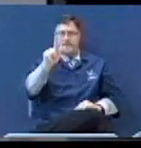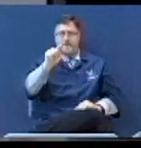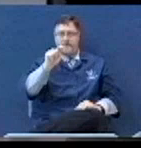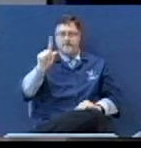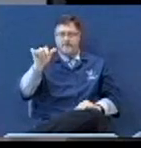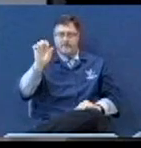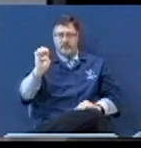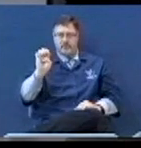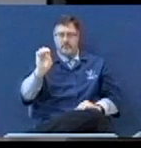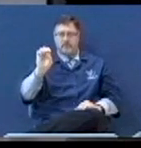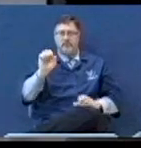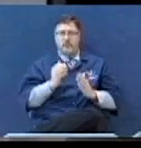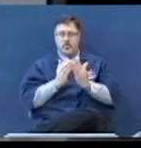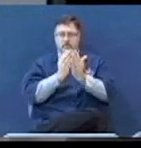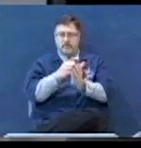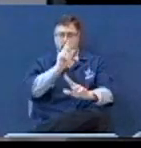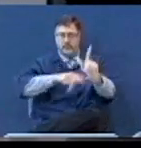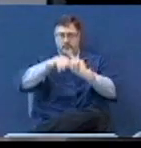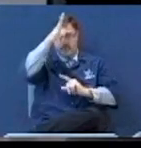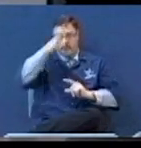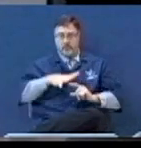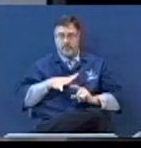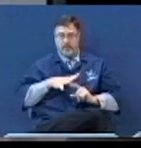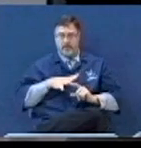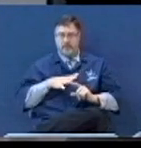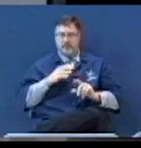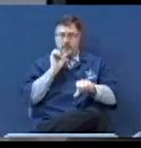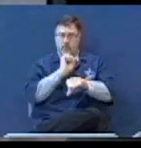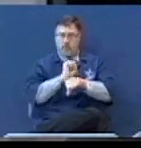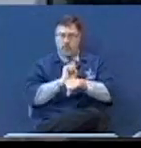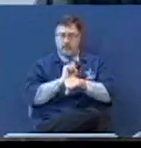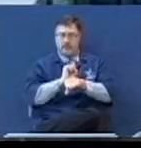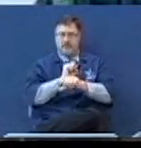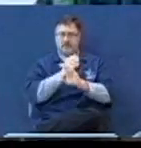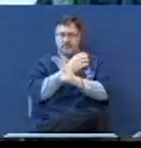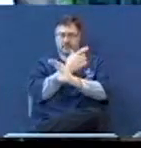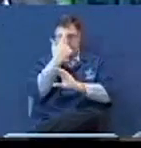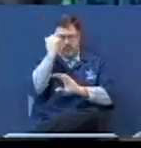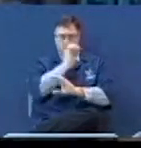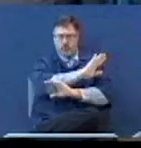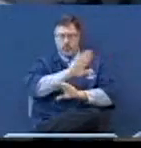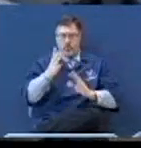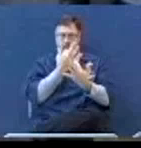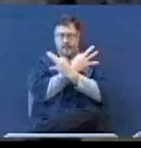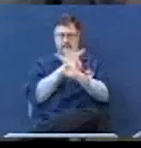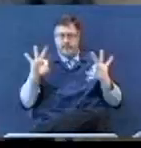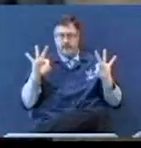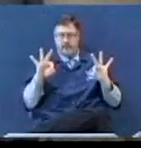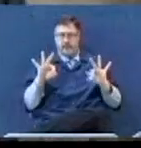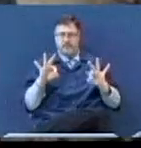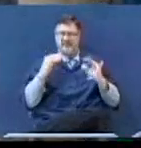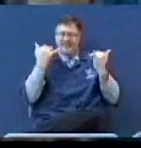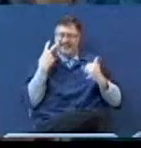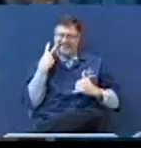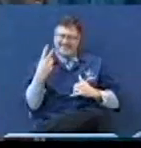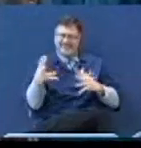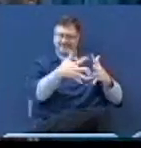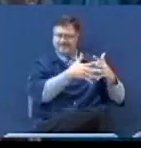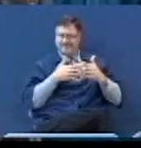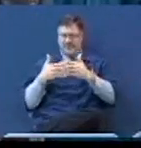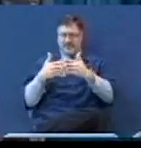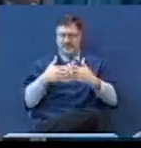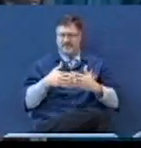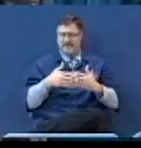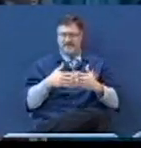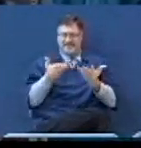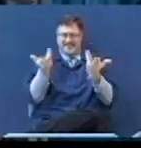men who've done it for your freedom, I see a bunch of stuff going on in America that I do not